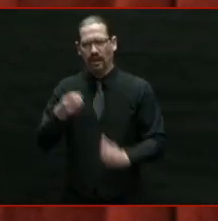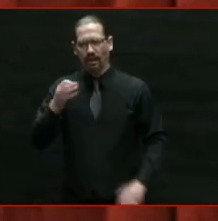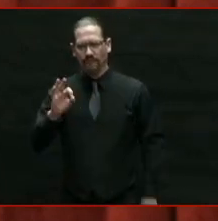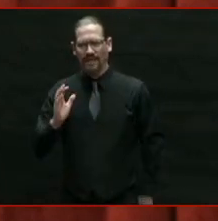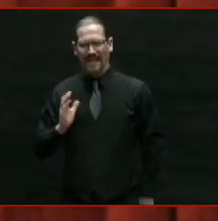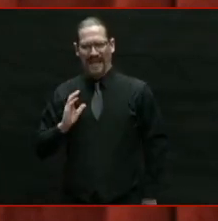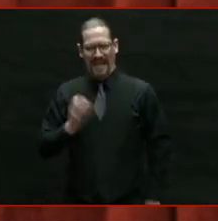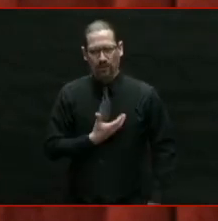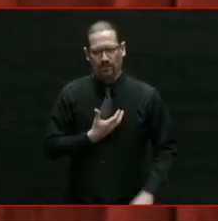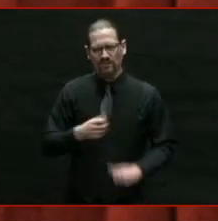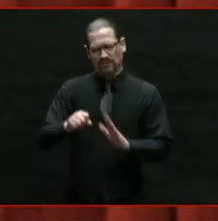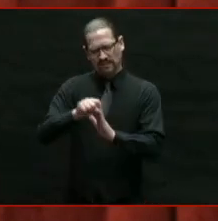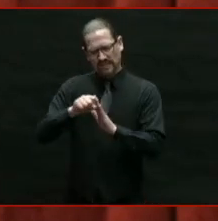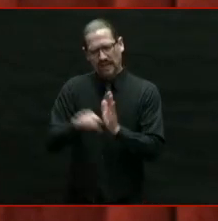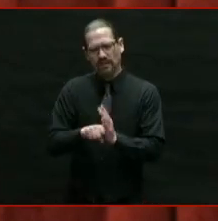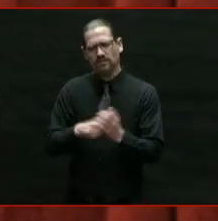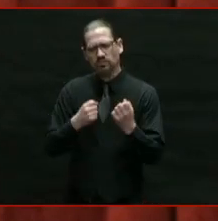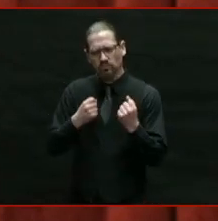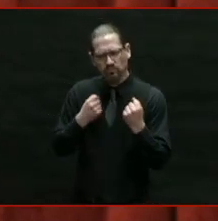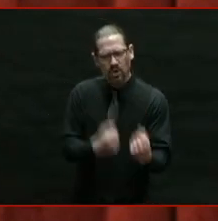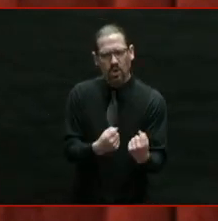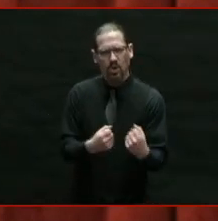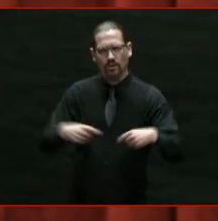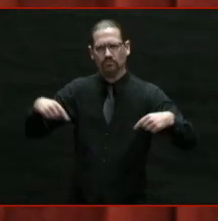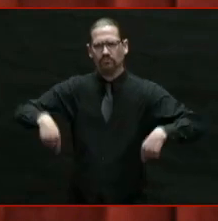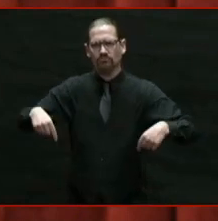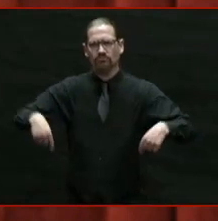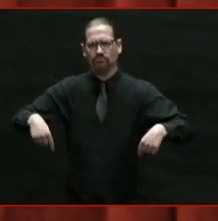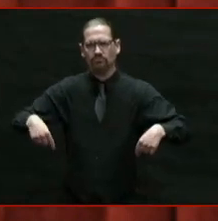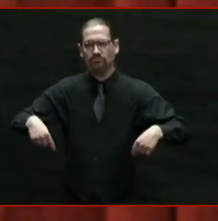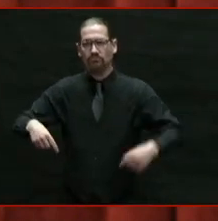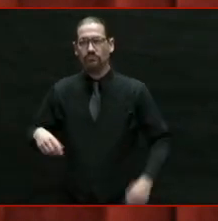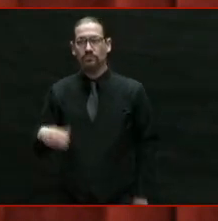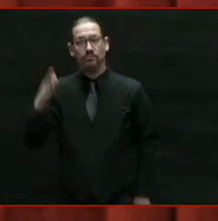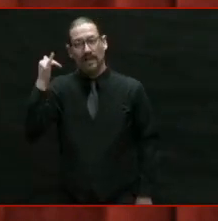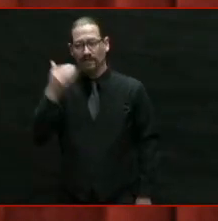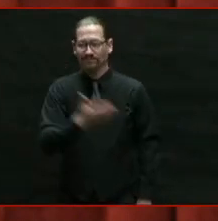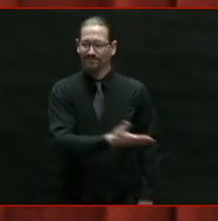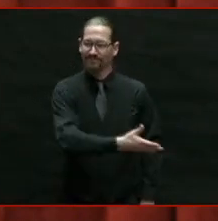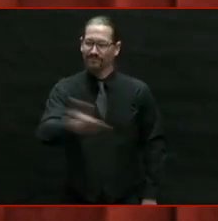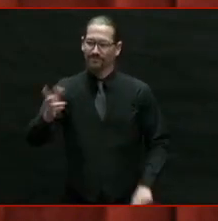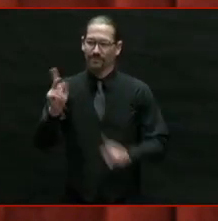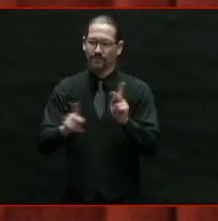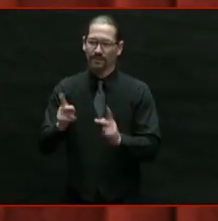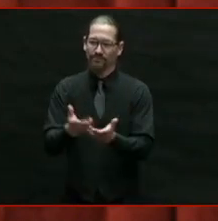strong because the people of our state are strong.